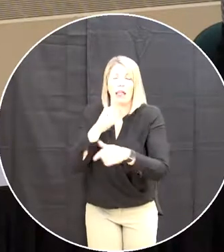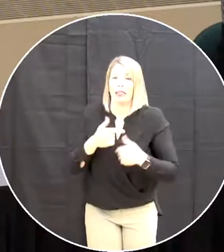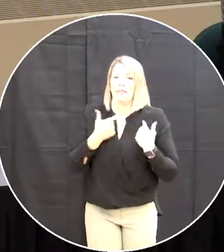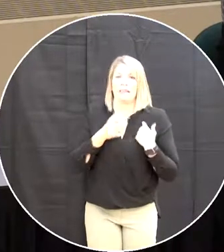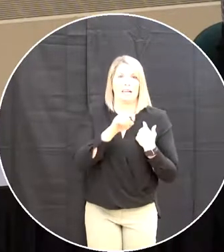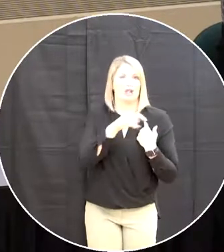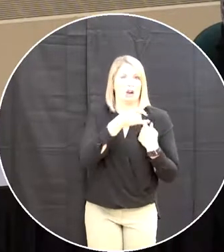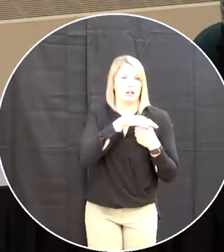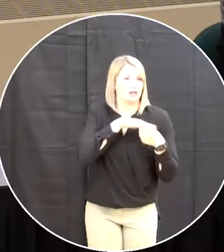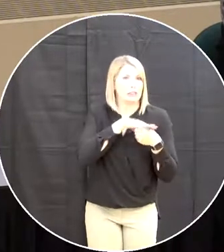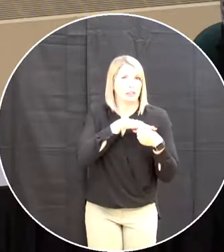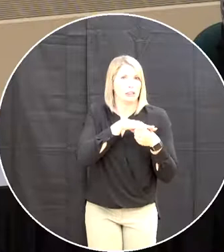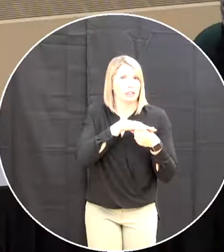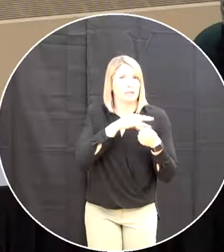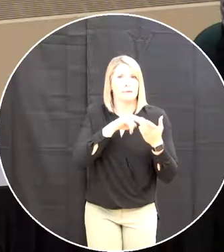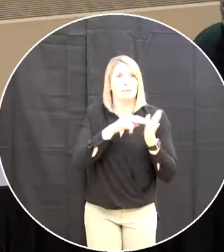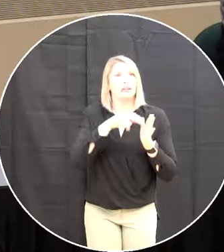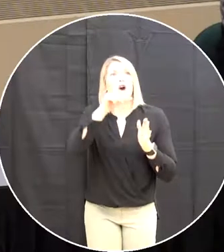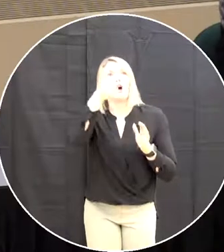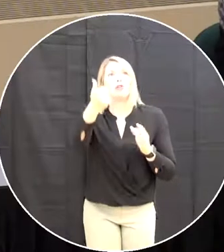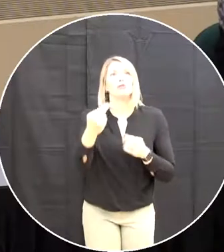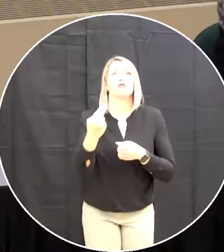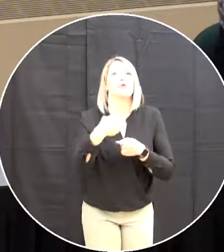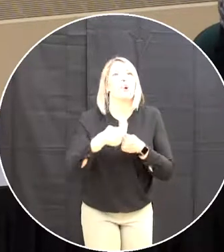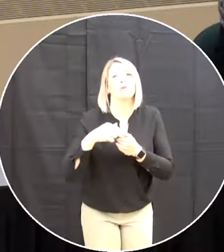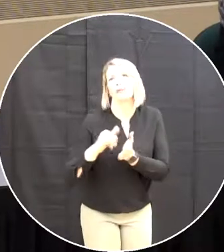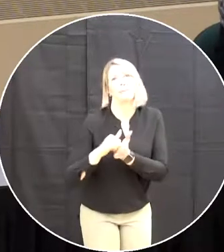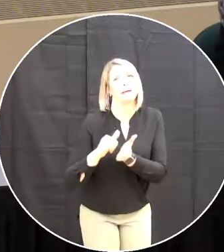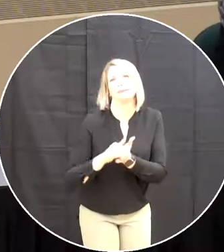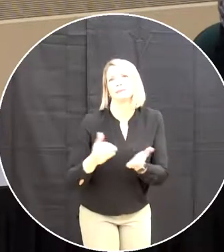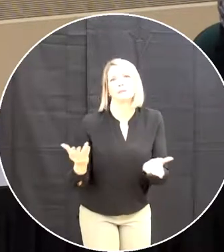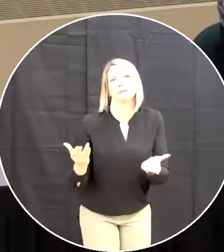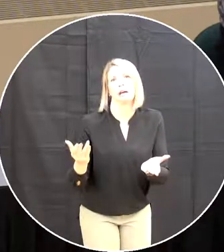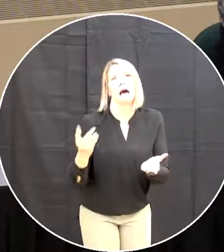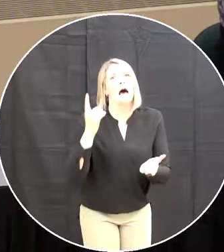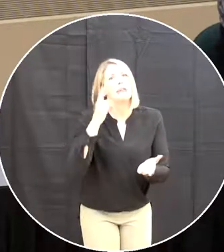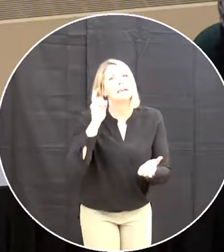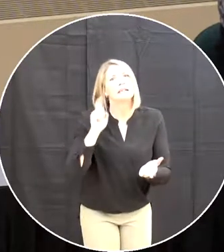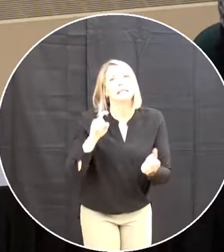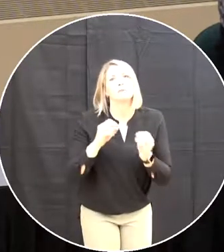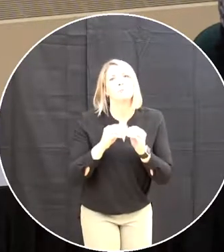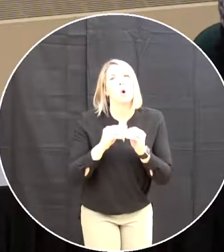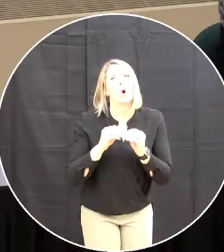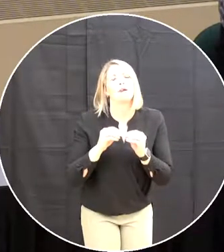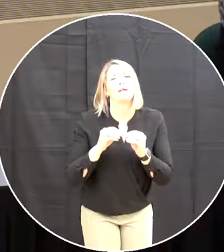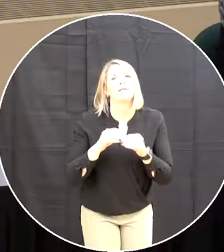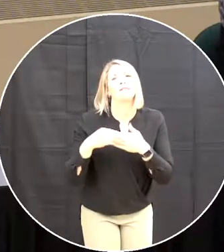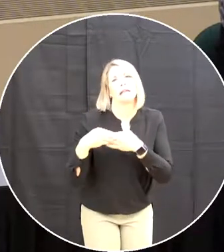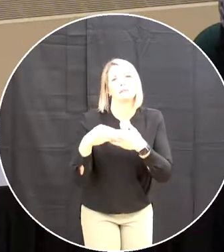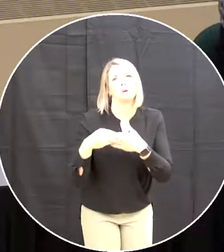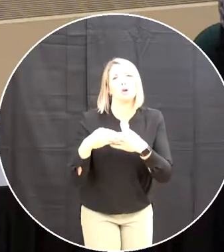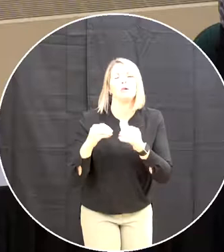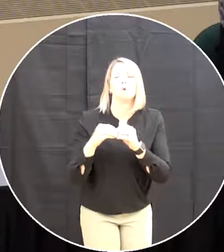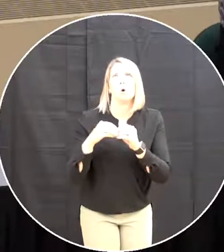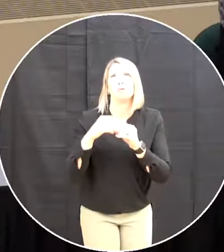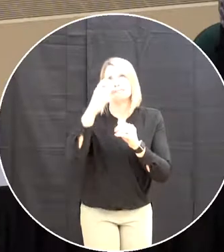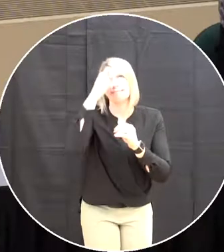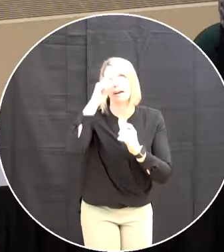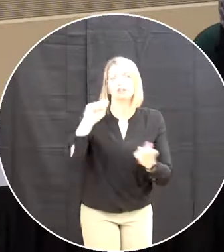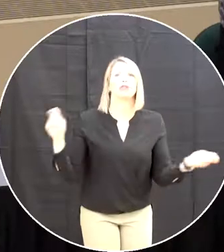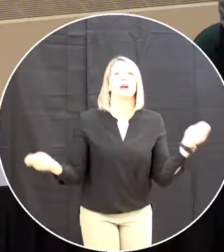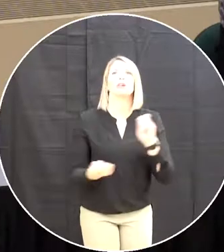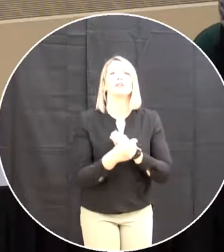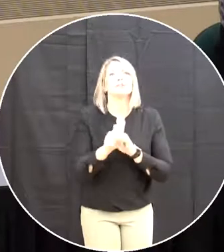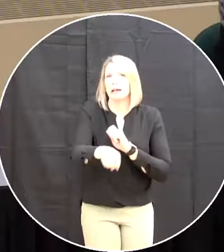the way that we do this prohibits that and i think that we should be we should be more open to change one of the slides that we were presented by staff